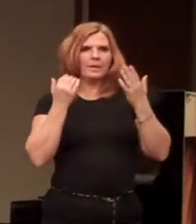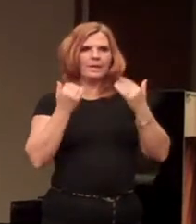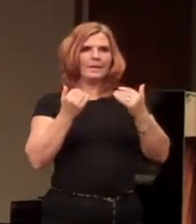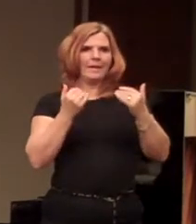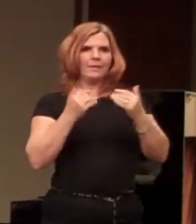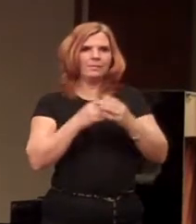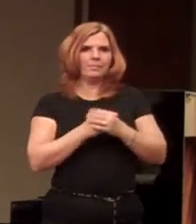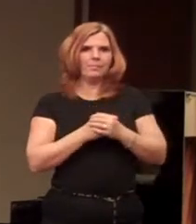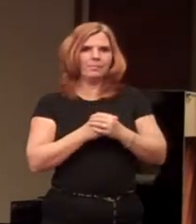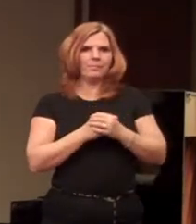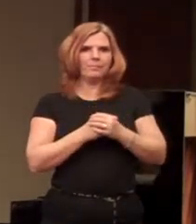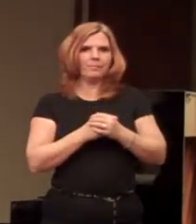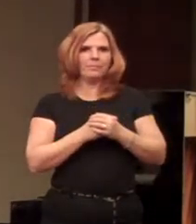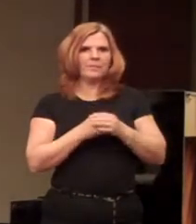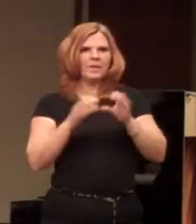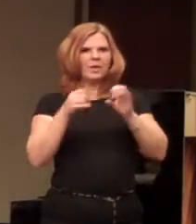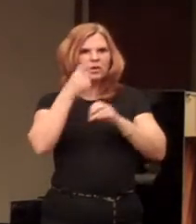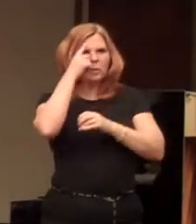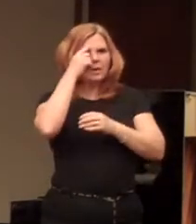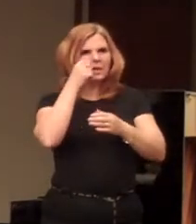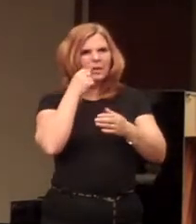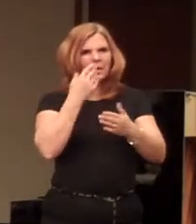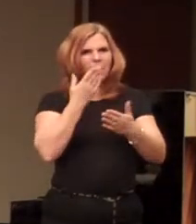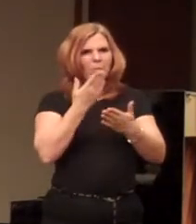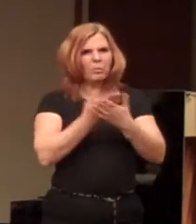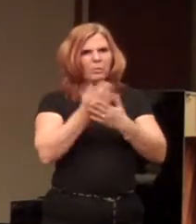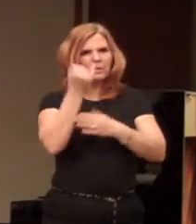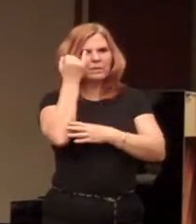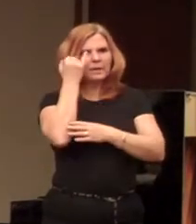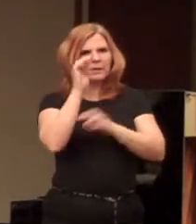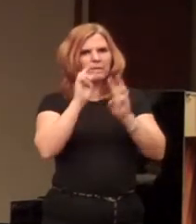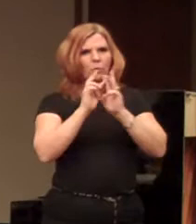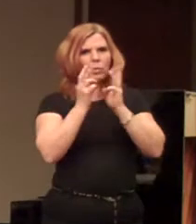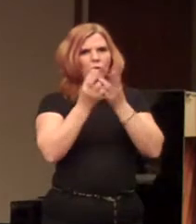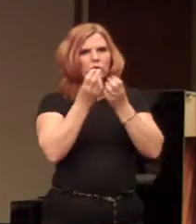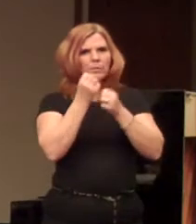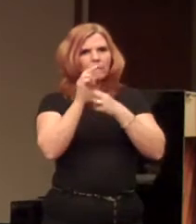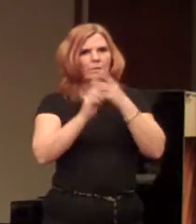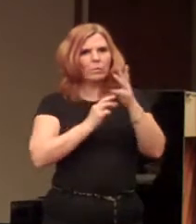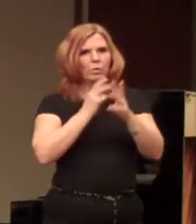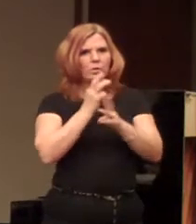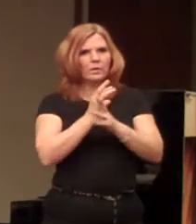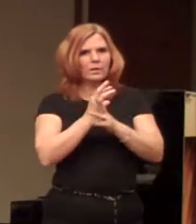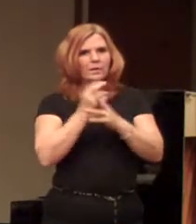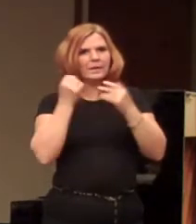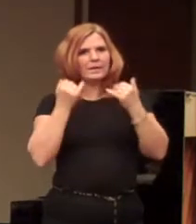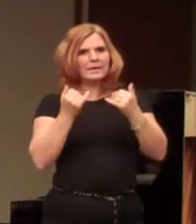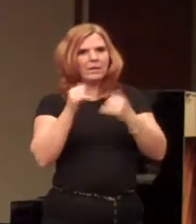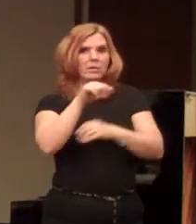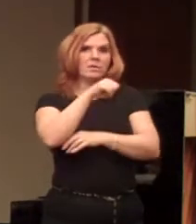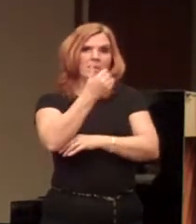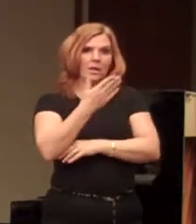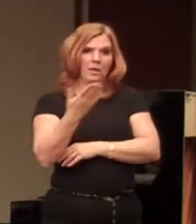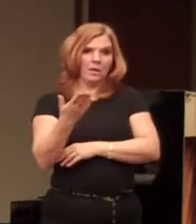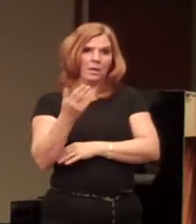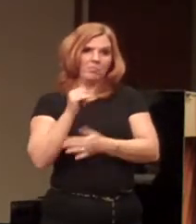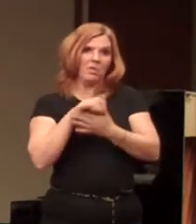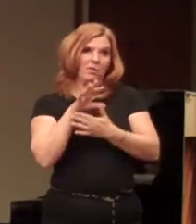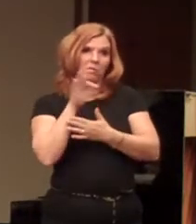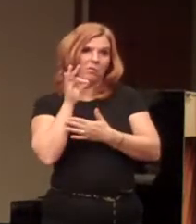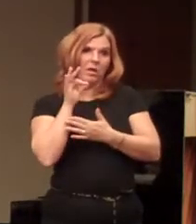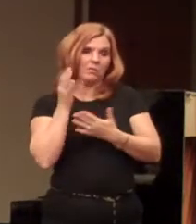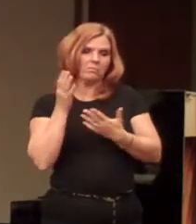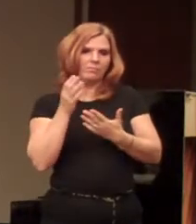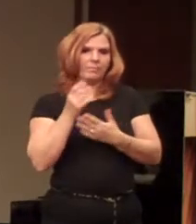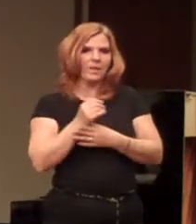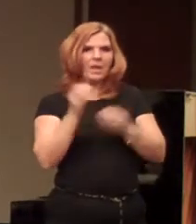Now, do you think that proves this idea as the workshop of the world? Now, there's another thing, too, that you'll find out.